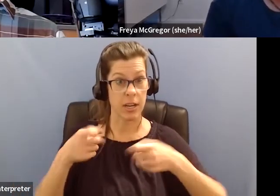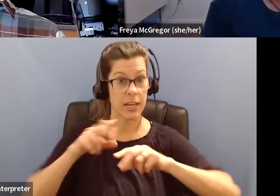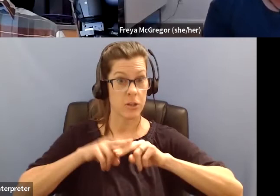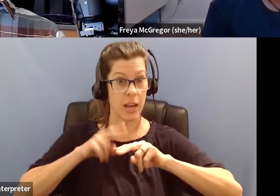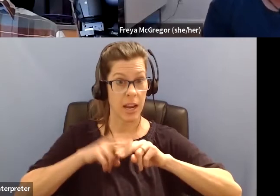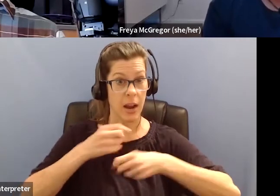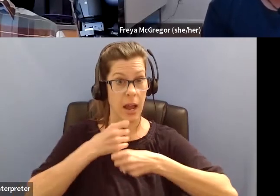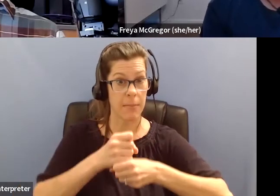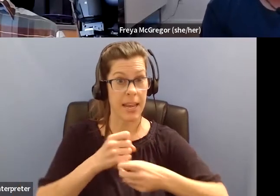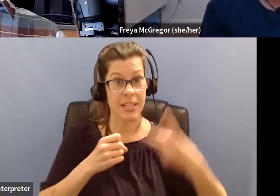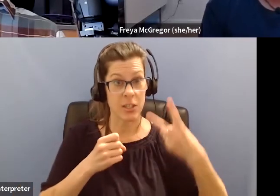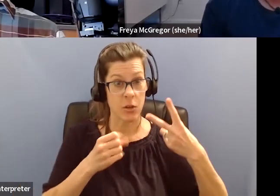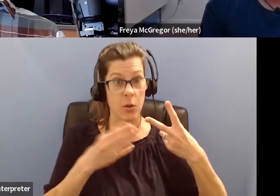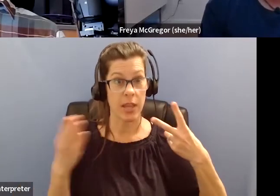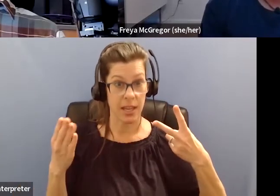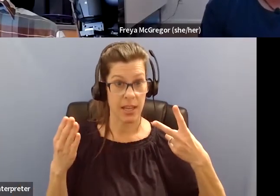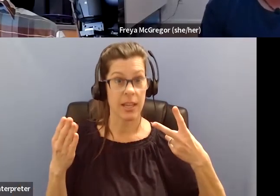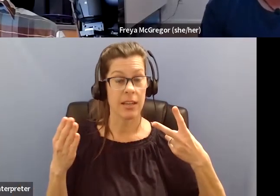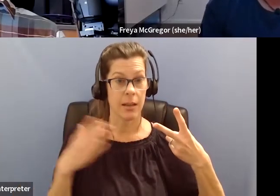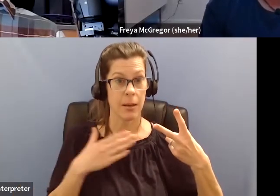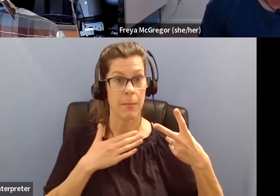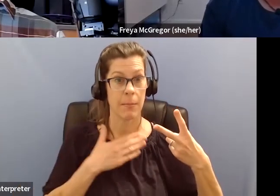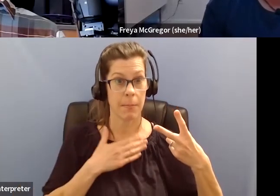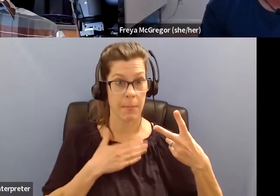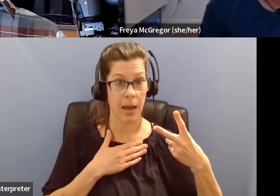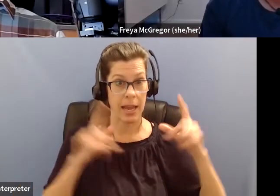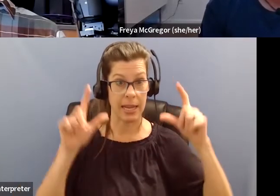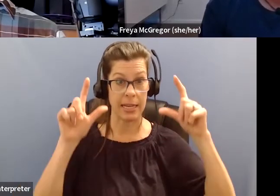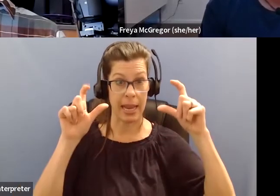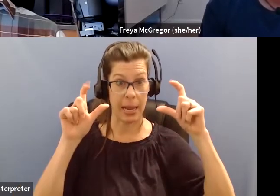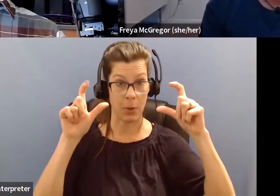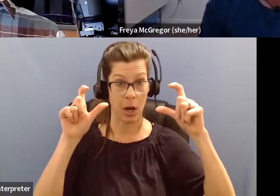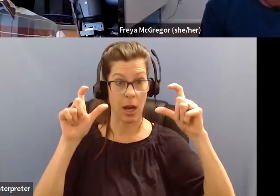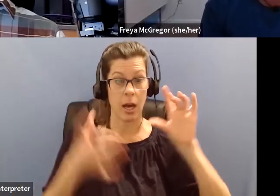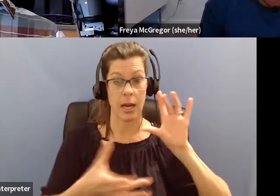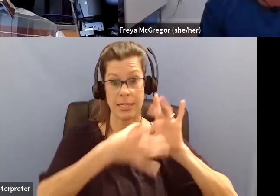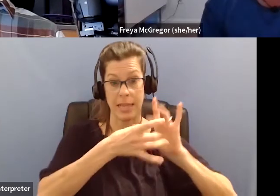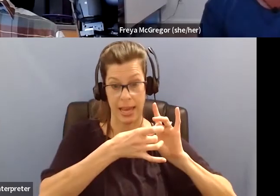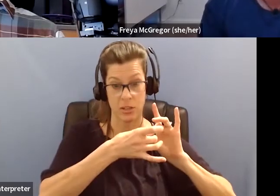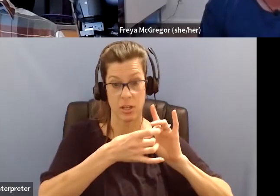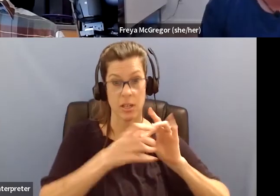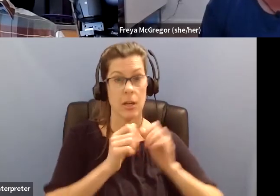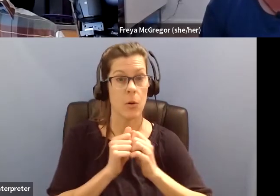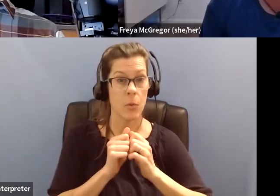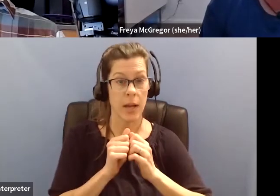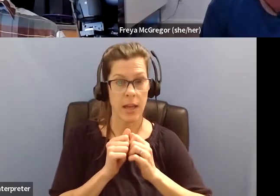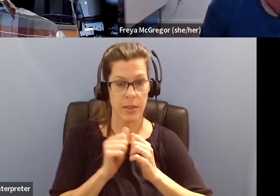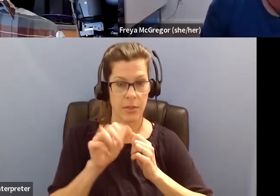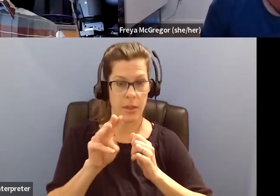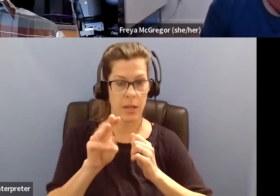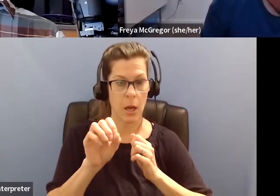little attachment for my camera, and then I had the monopod, but it just became too clumsy.